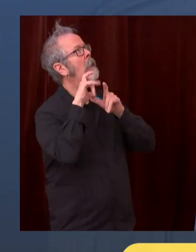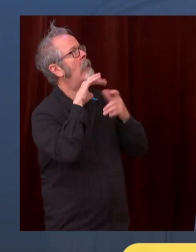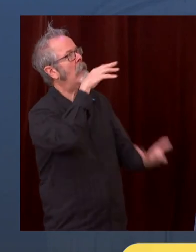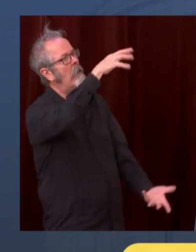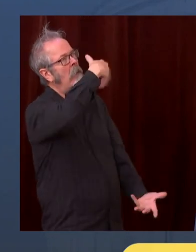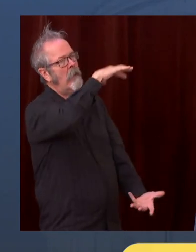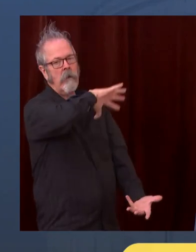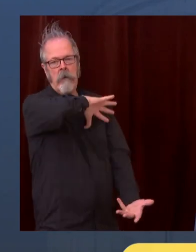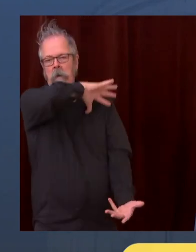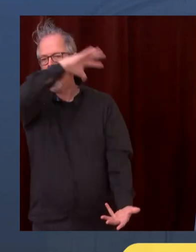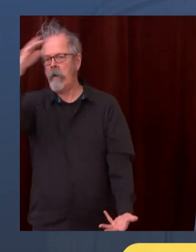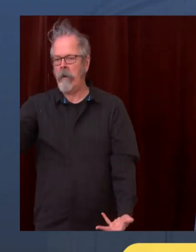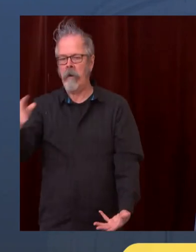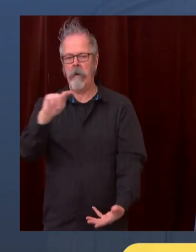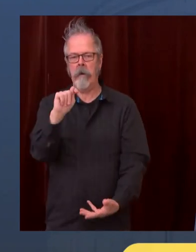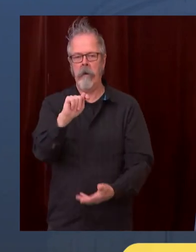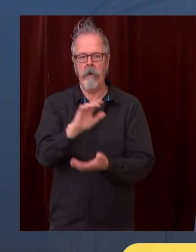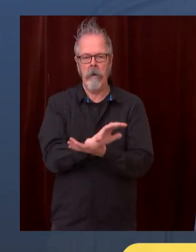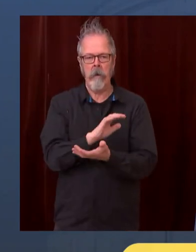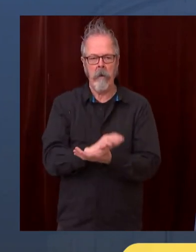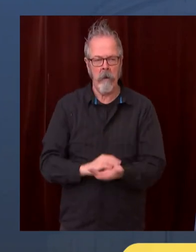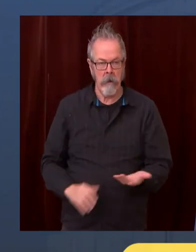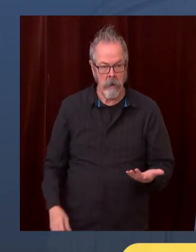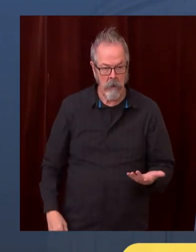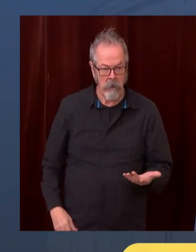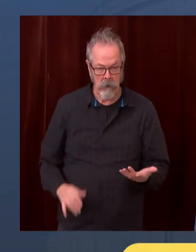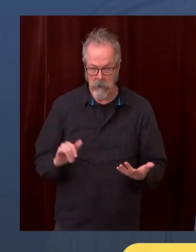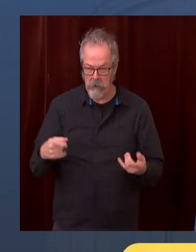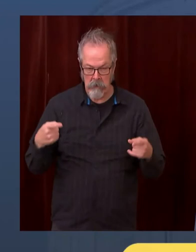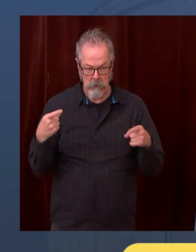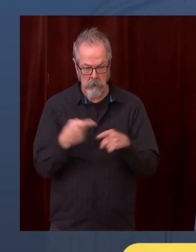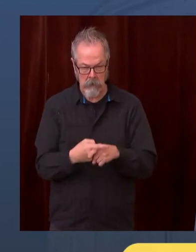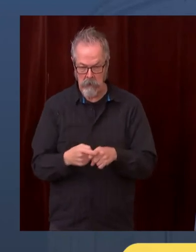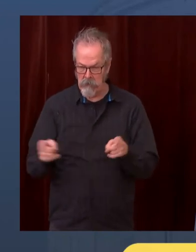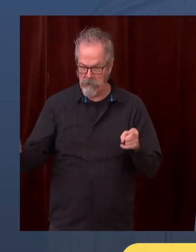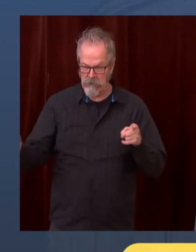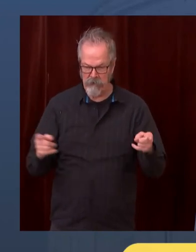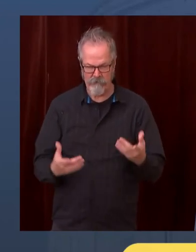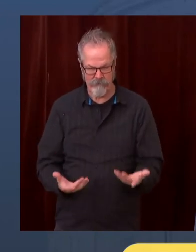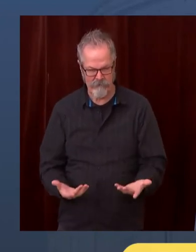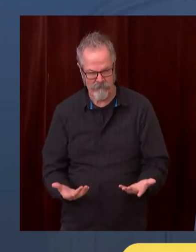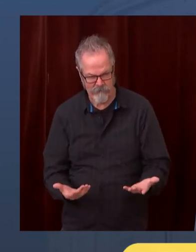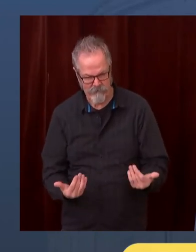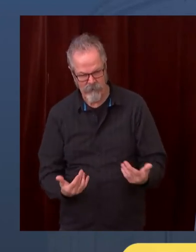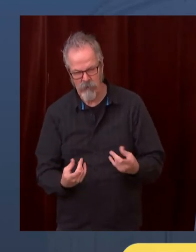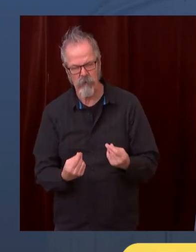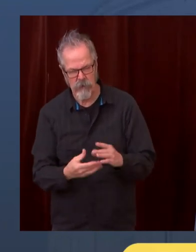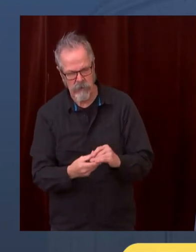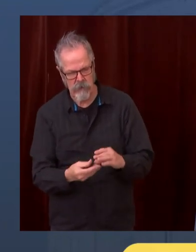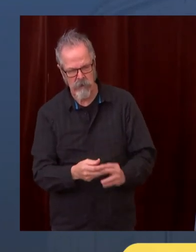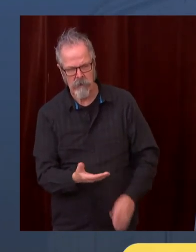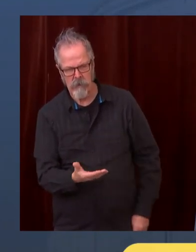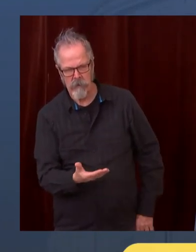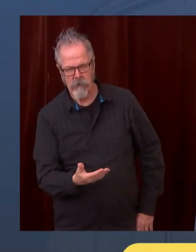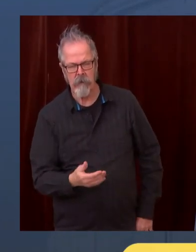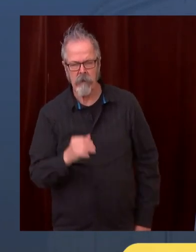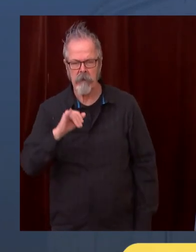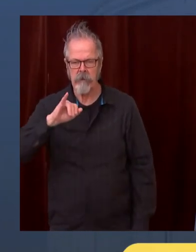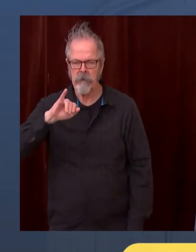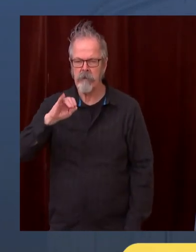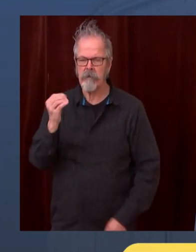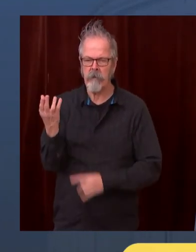Again I'll start and Kathy or American certainly joined in. One of the things again that we are looking at is obviously